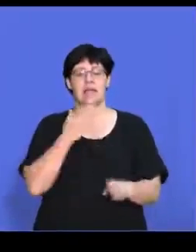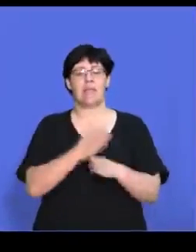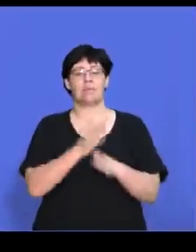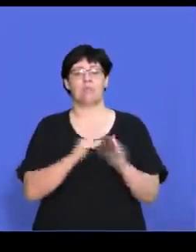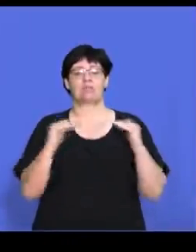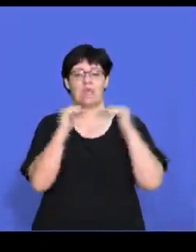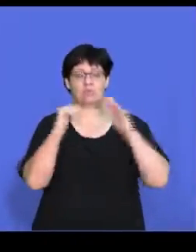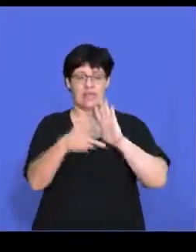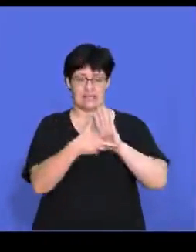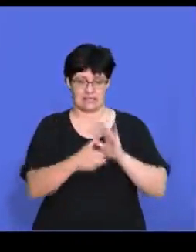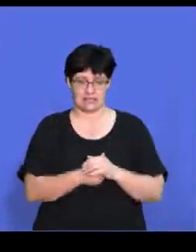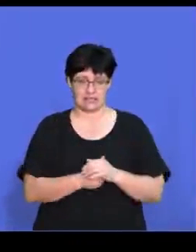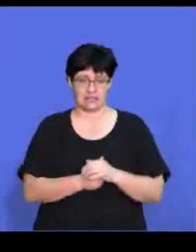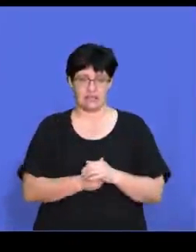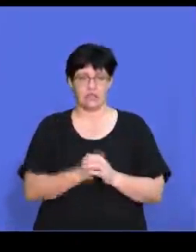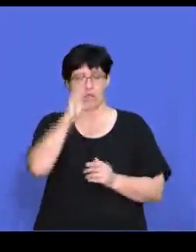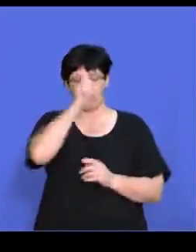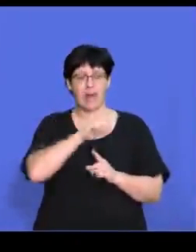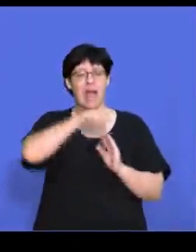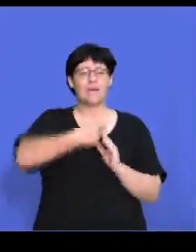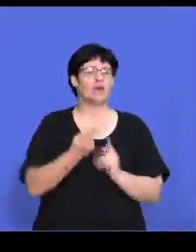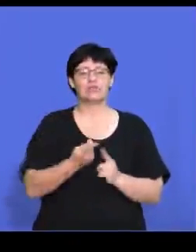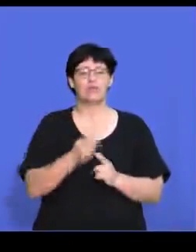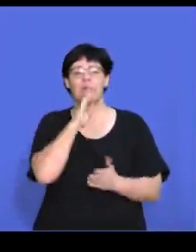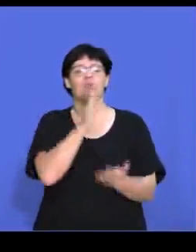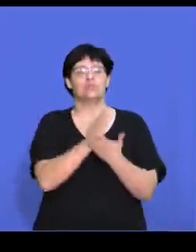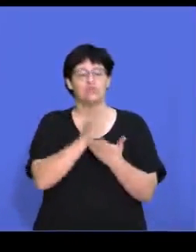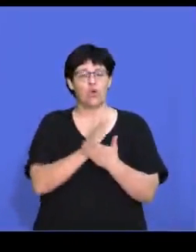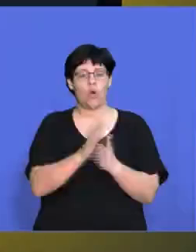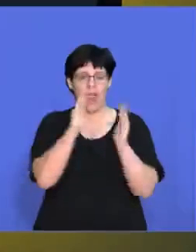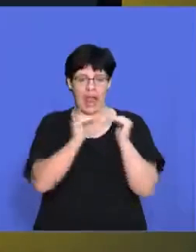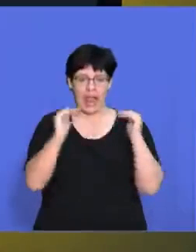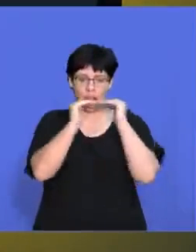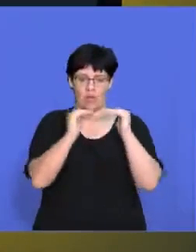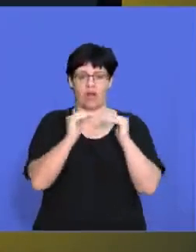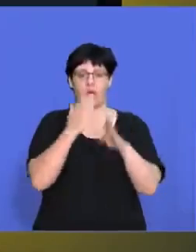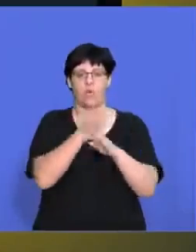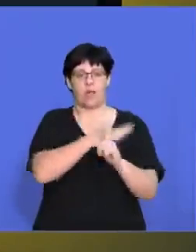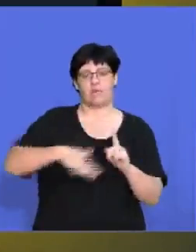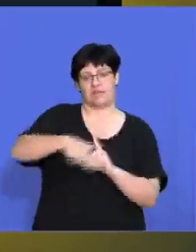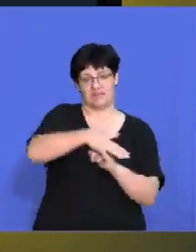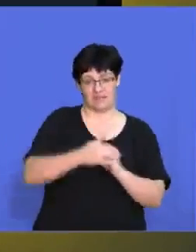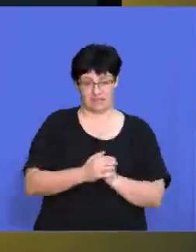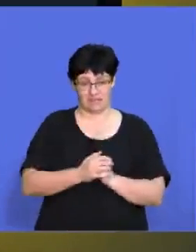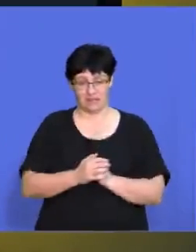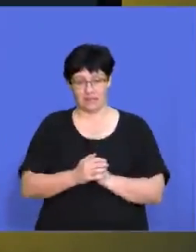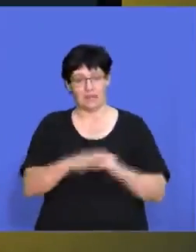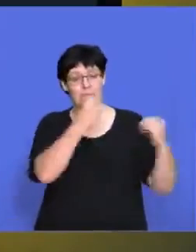So if we look at, uh, at the answer, the answer is the Employment Equity Act. Okay, remember that's all about making sure there's equality in the